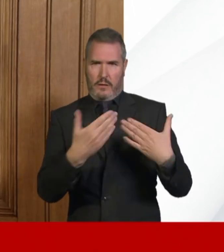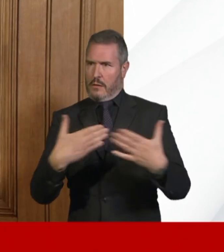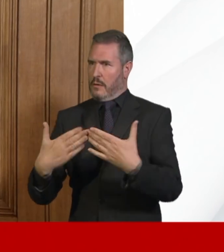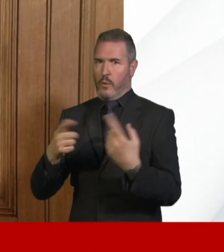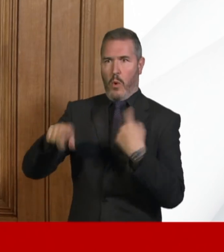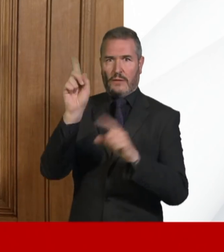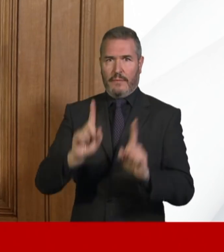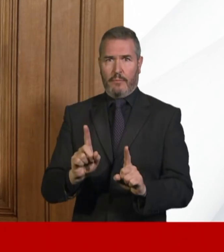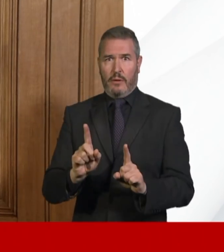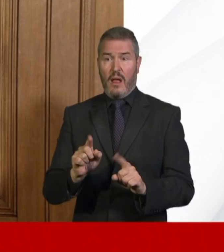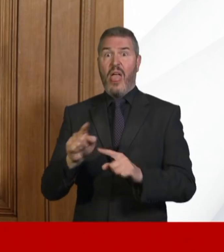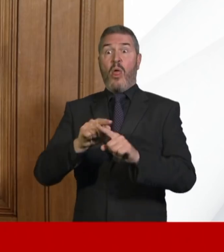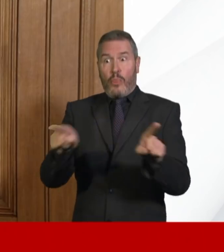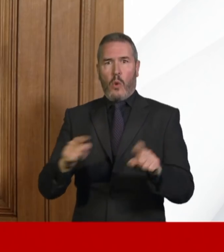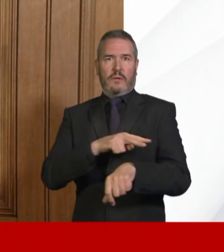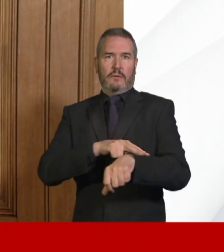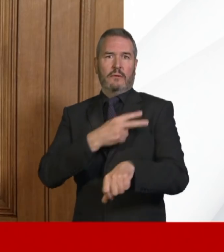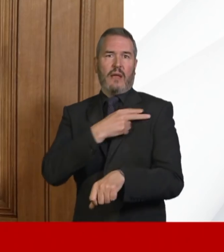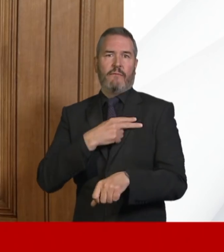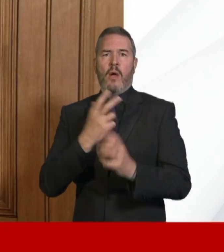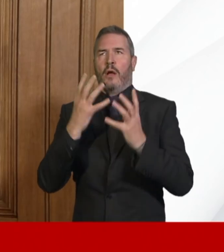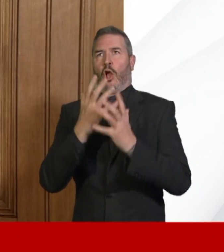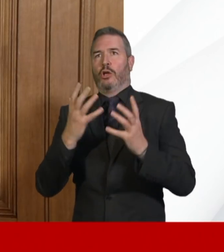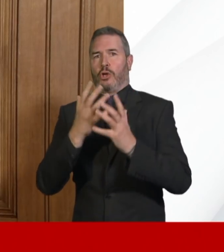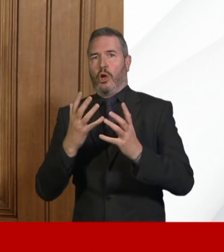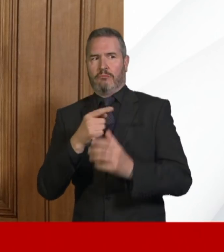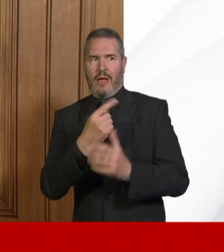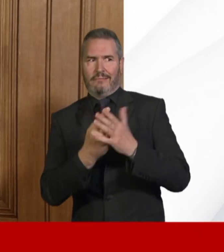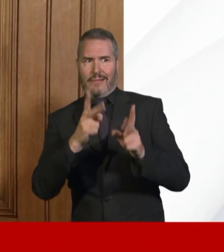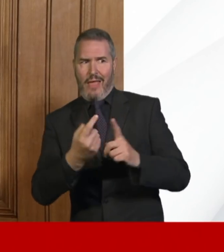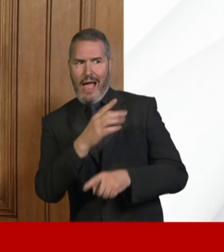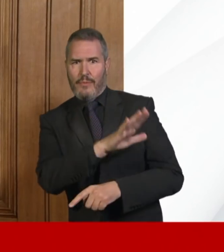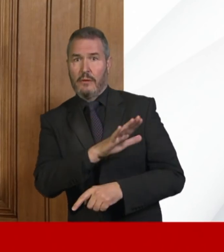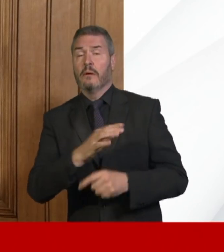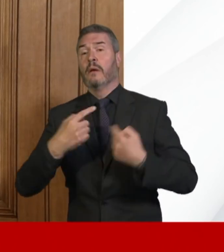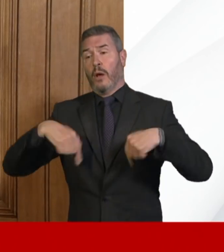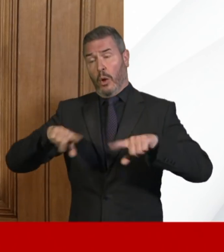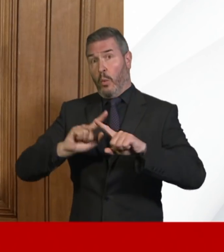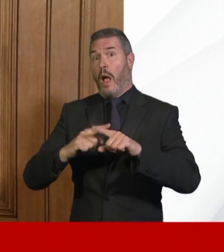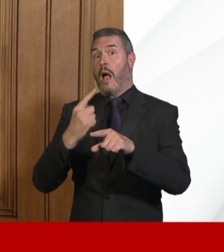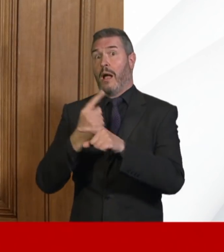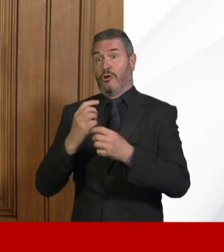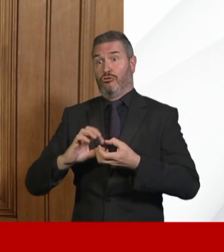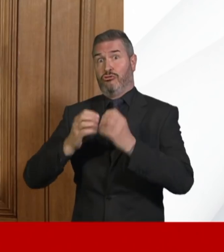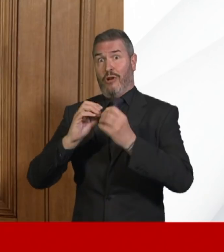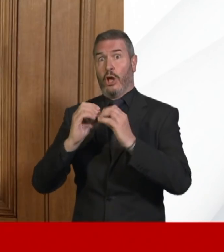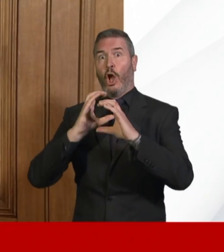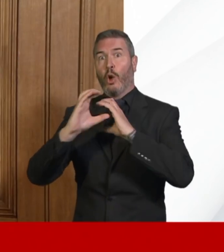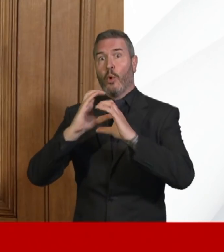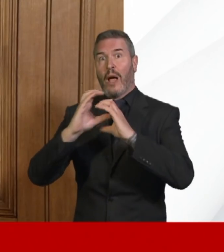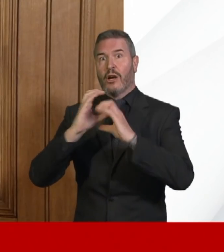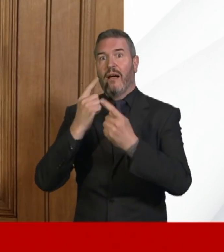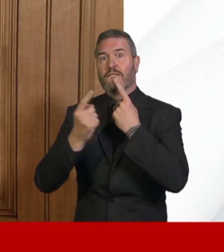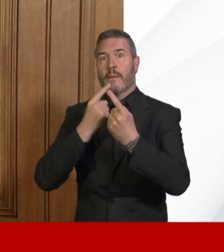will inevitably be concerned. And some of the work that we're doing around communications and around